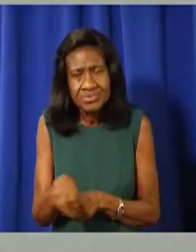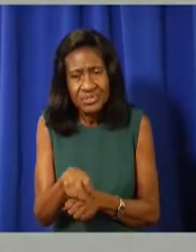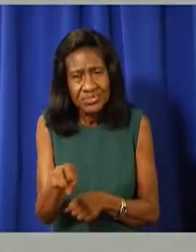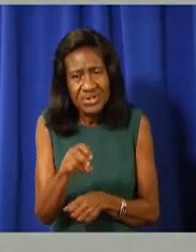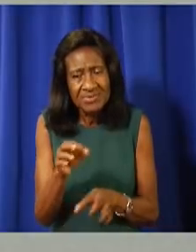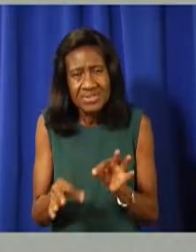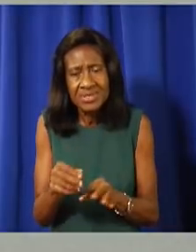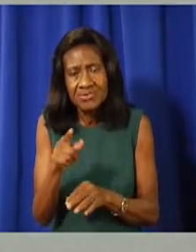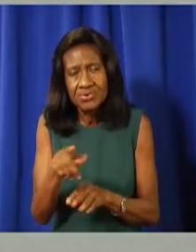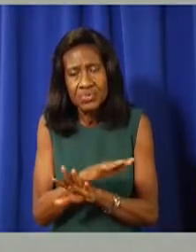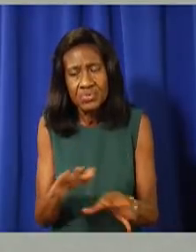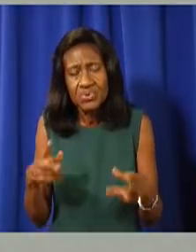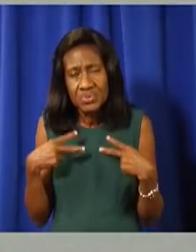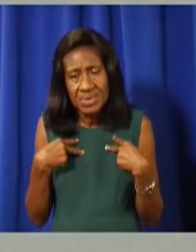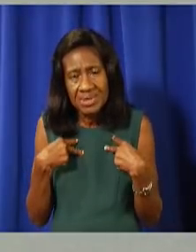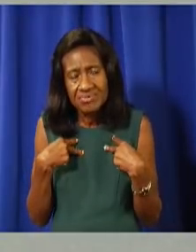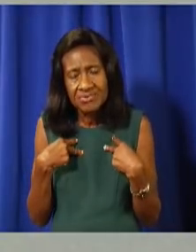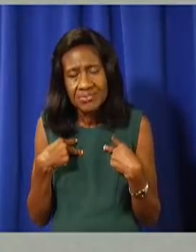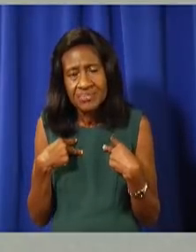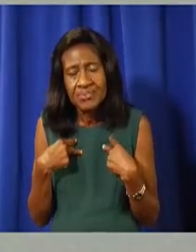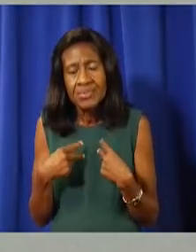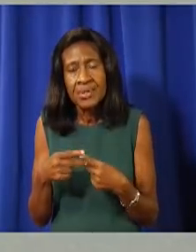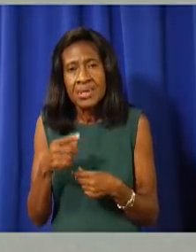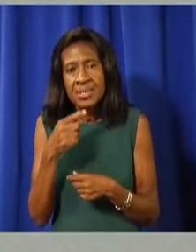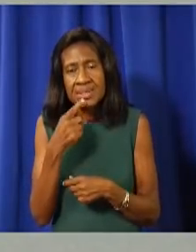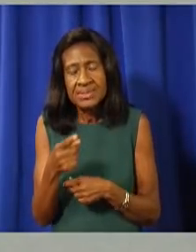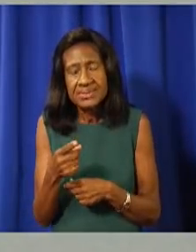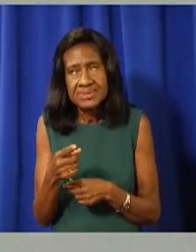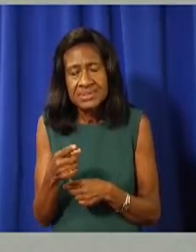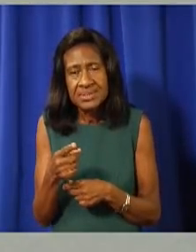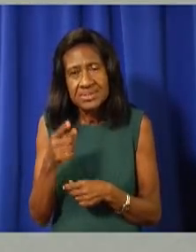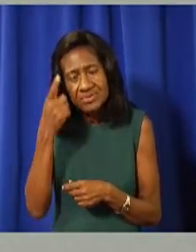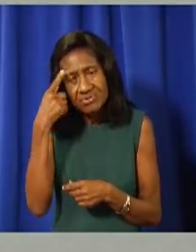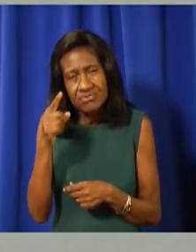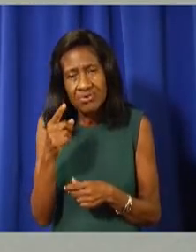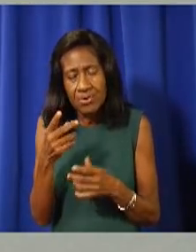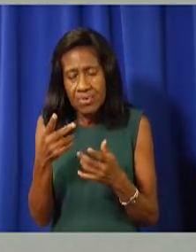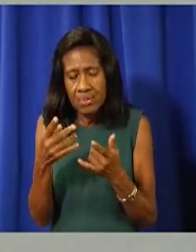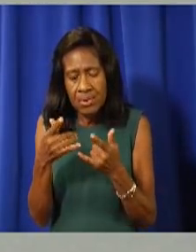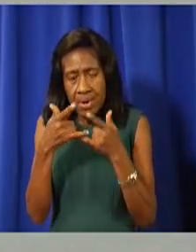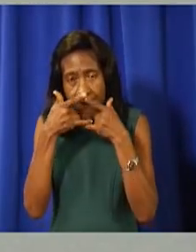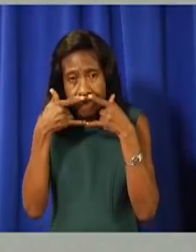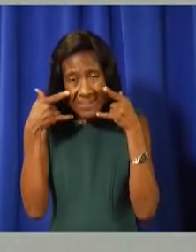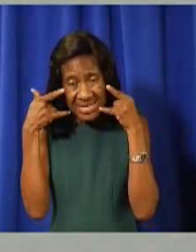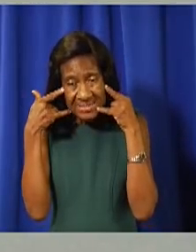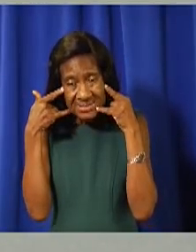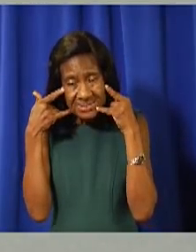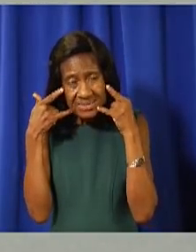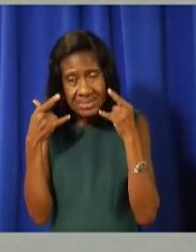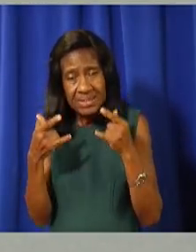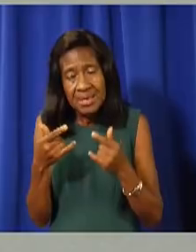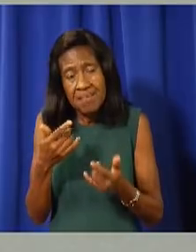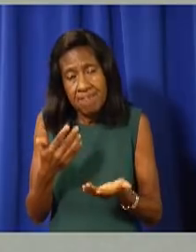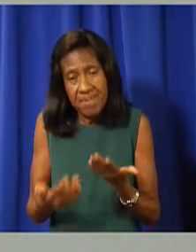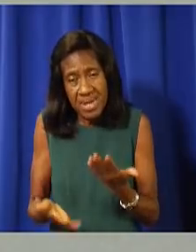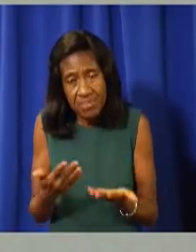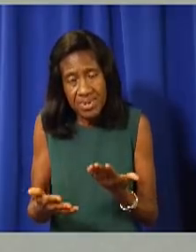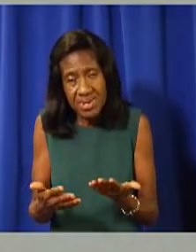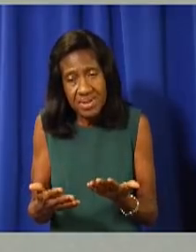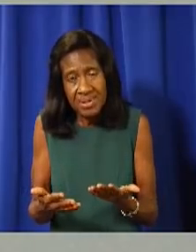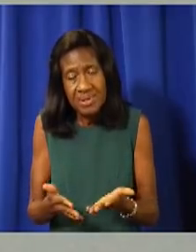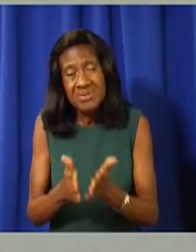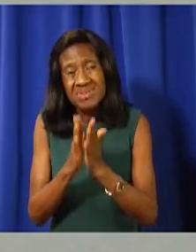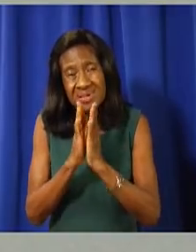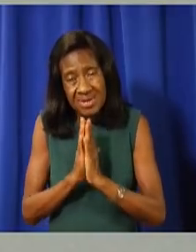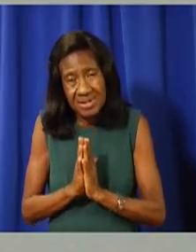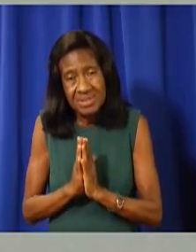in relation to things like masking, there may be circumstances. There probably will be circumstances under which, you know, we, we end up mandating